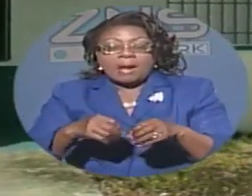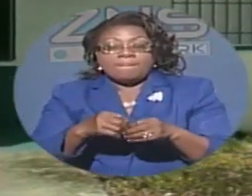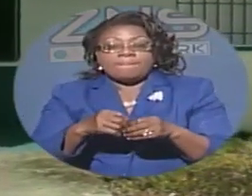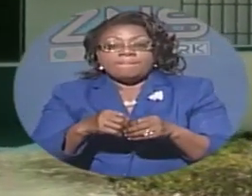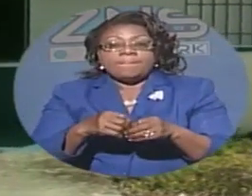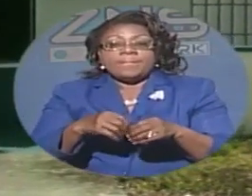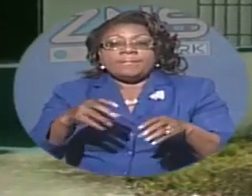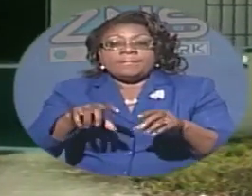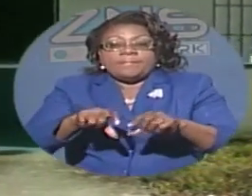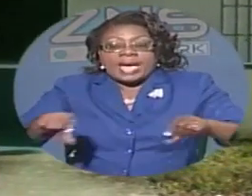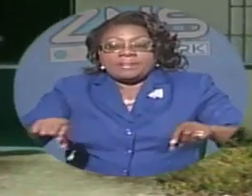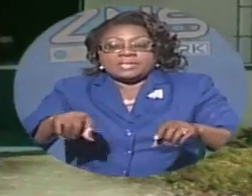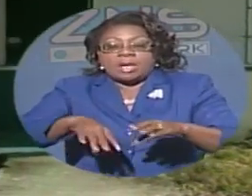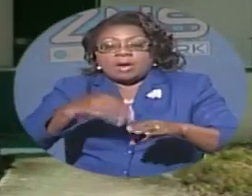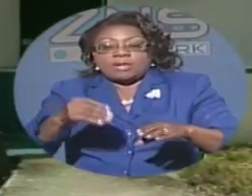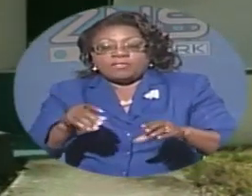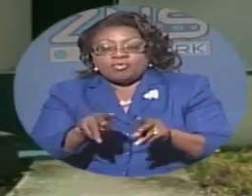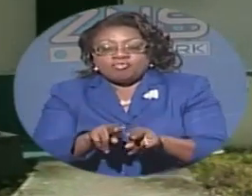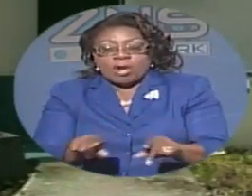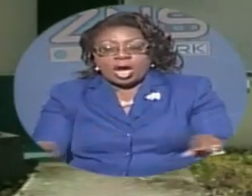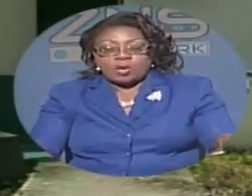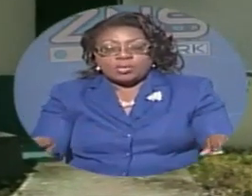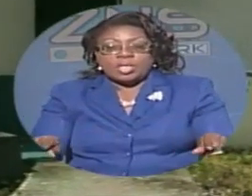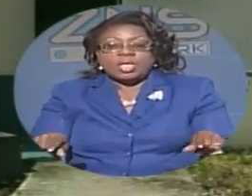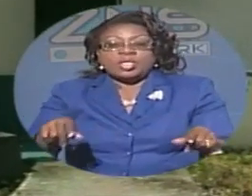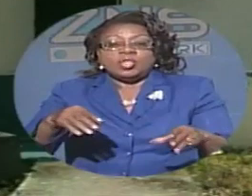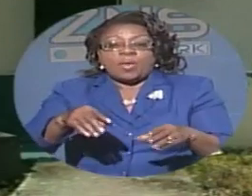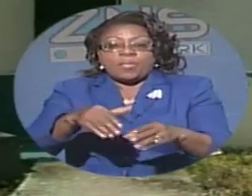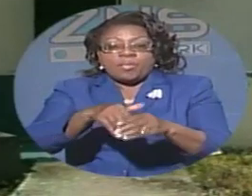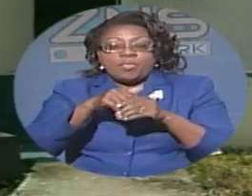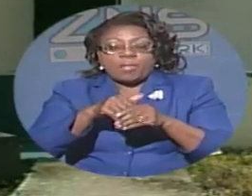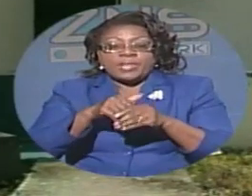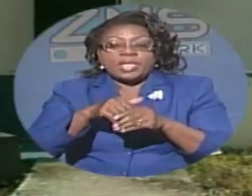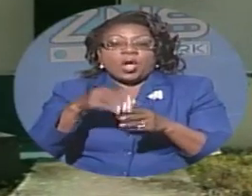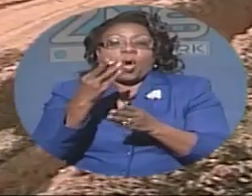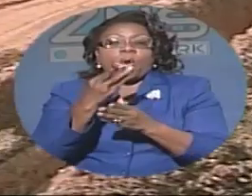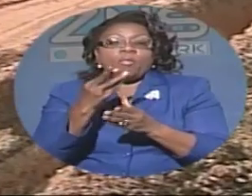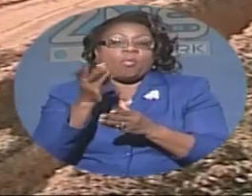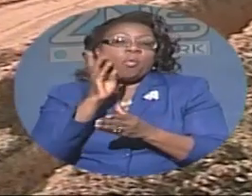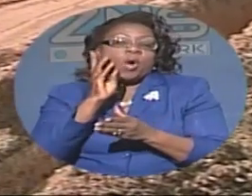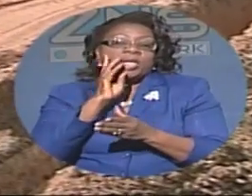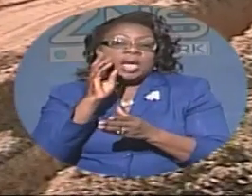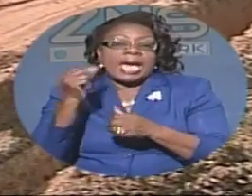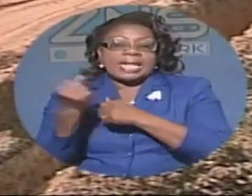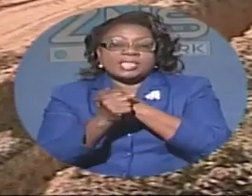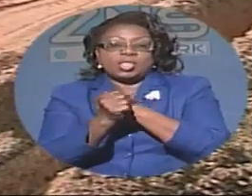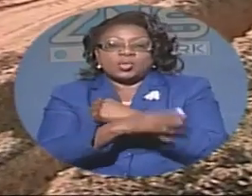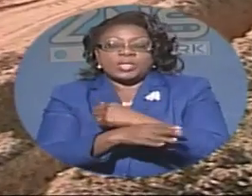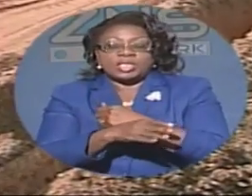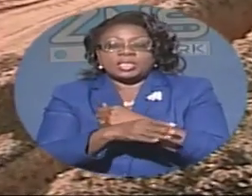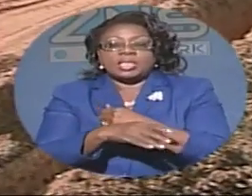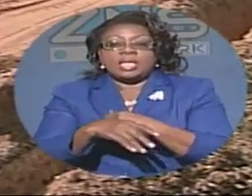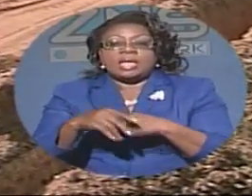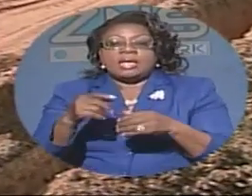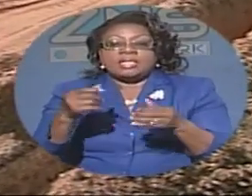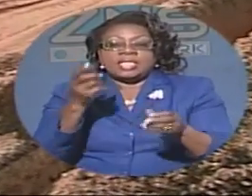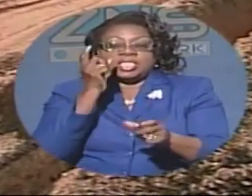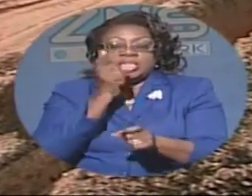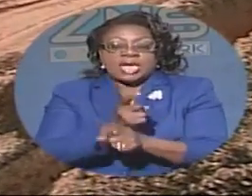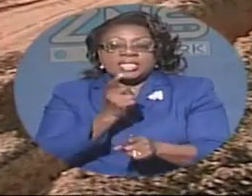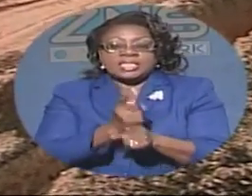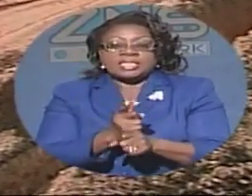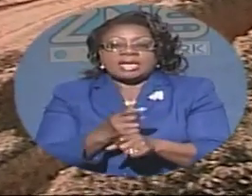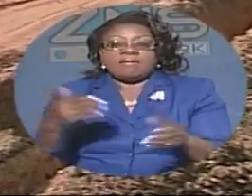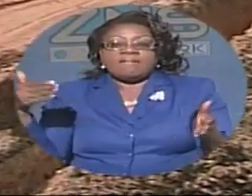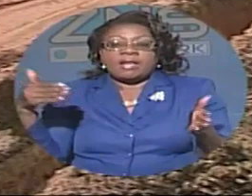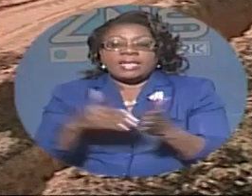found the men digging pipes out of the ground the property of water and sewage charges have been filed against the men police are continuing their